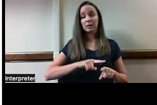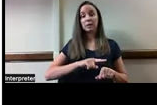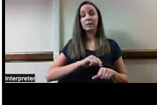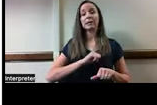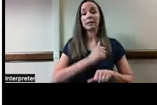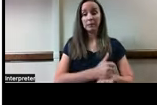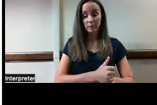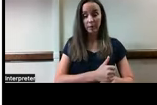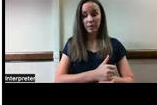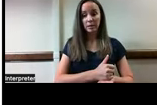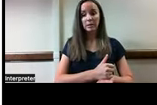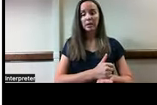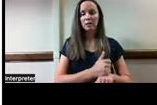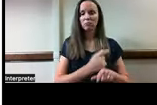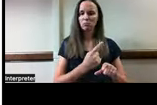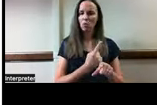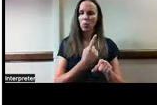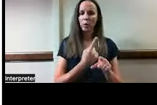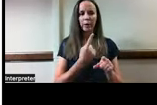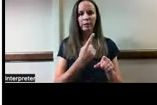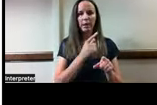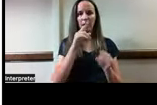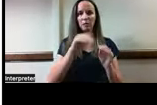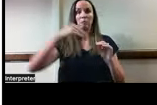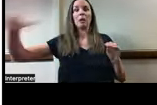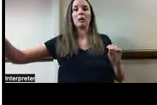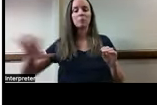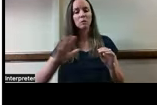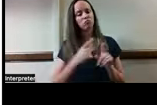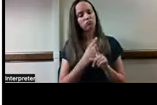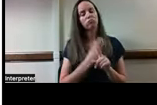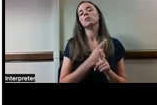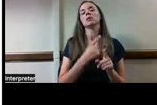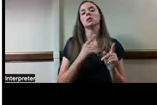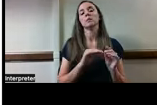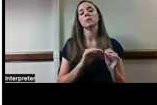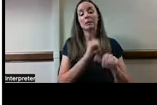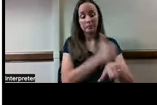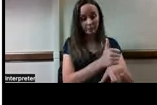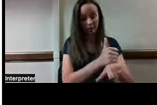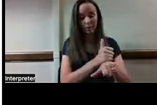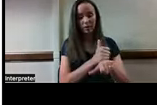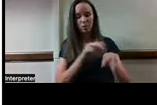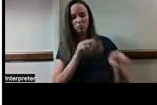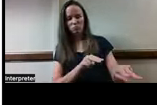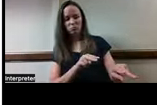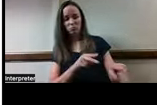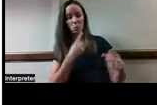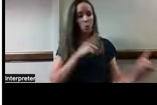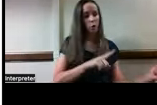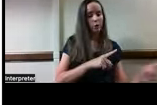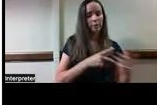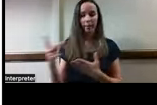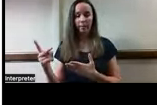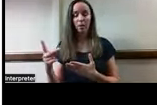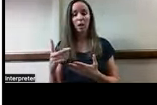in an economical way. And then we try to implement it and we track to see whether that's working or not. And you